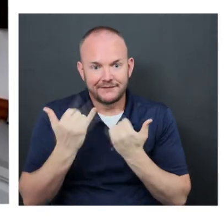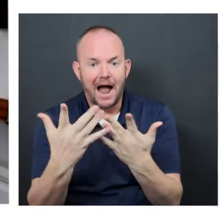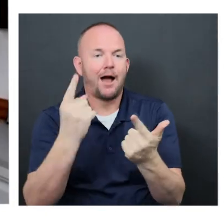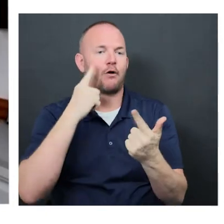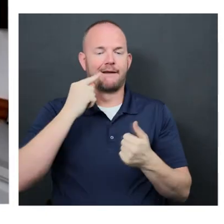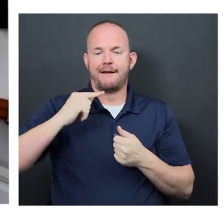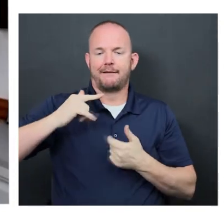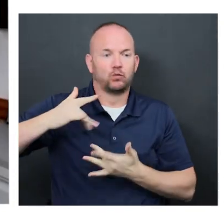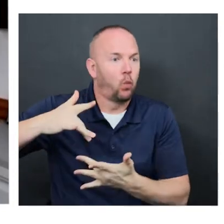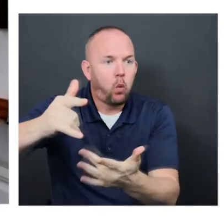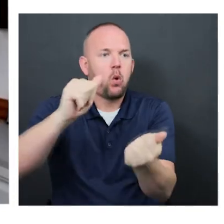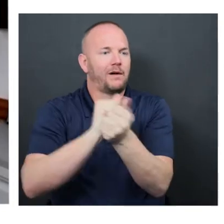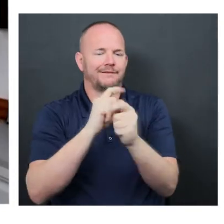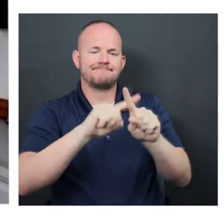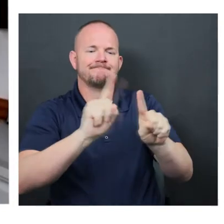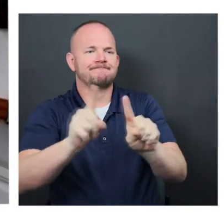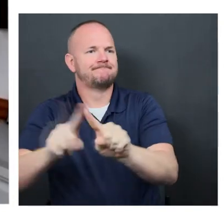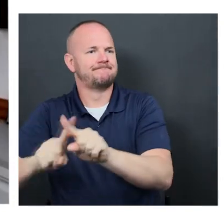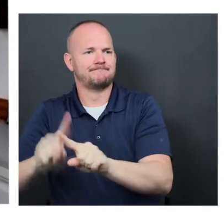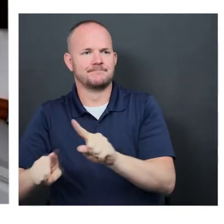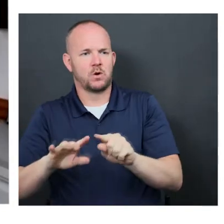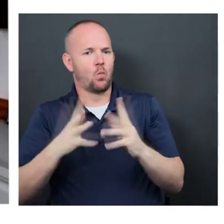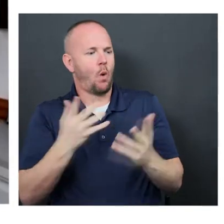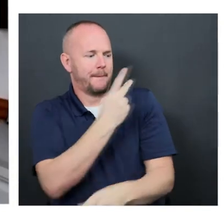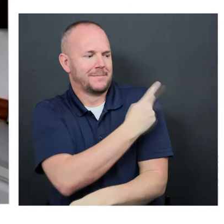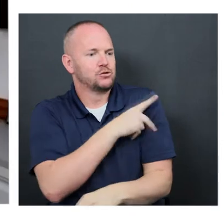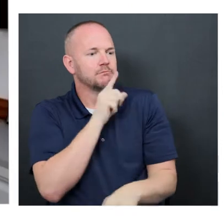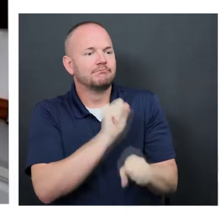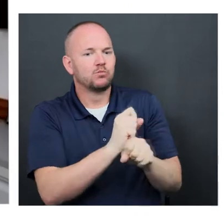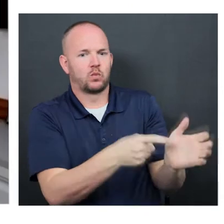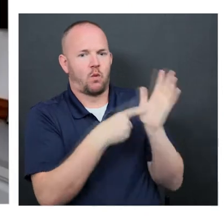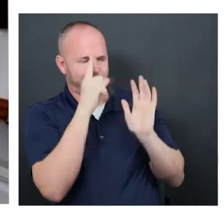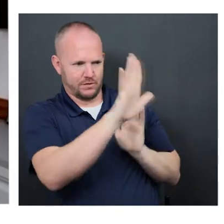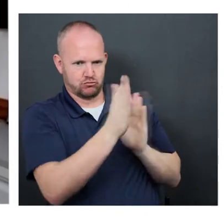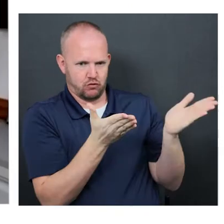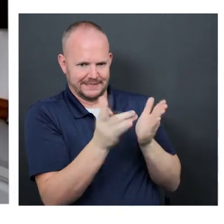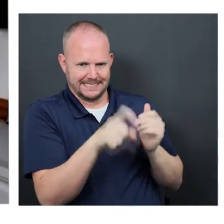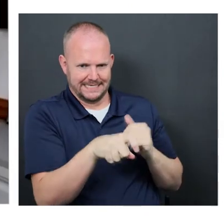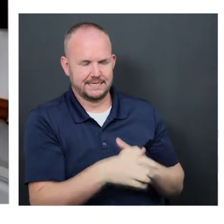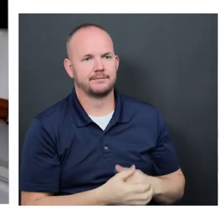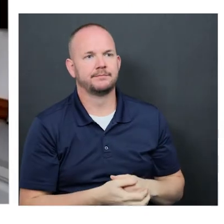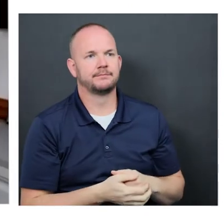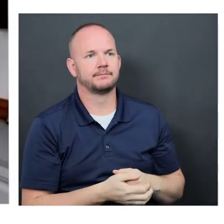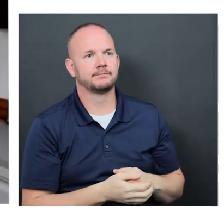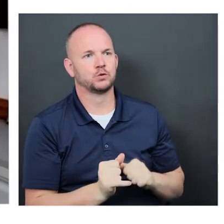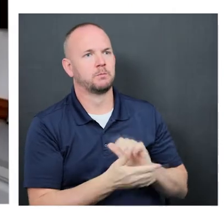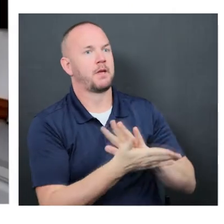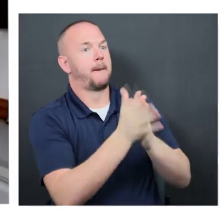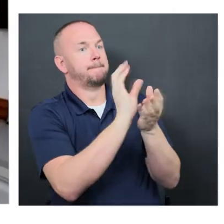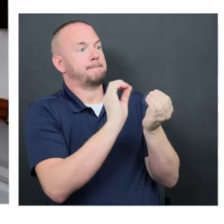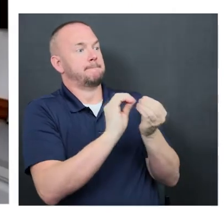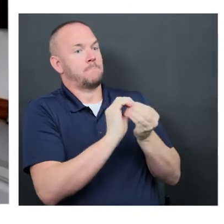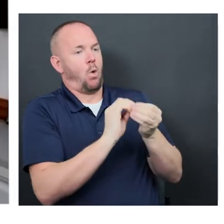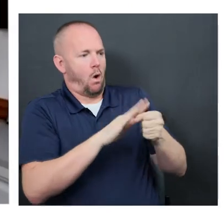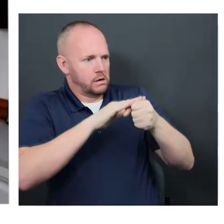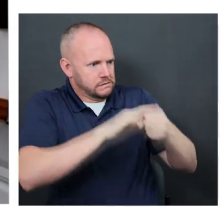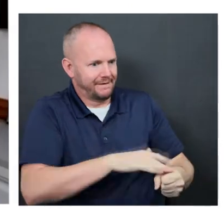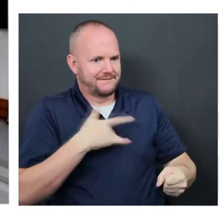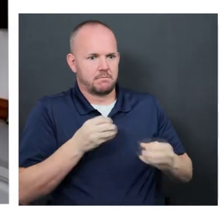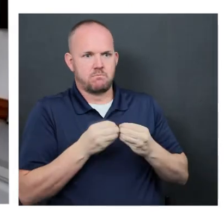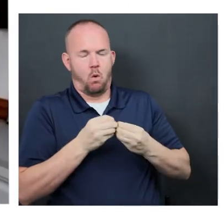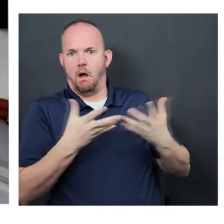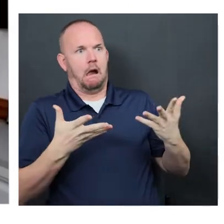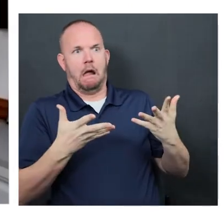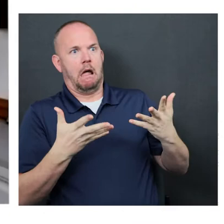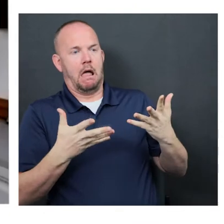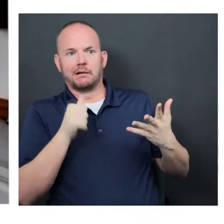LEP patients and patients who are deaf are going to require services as well, and they're going to be the ones that are most marginalized, right? Because they're not going